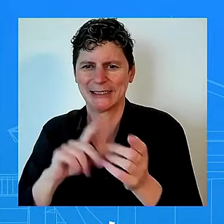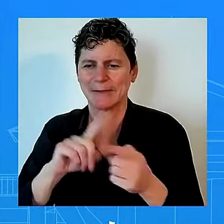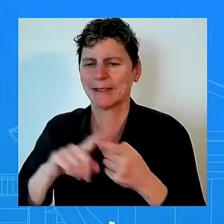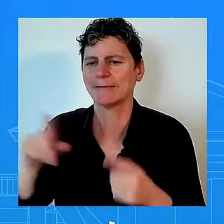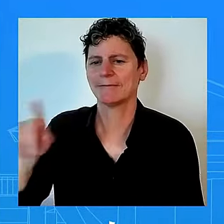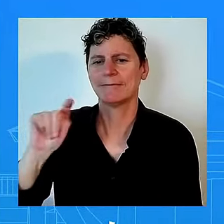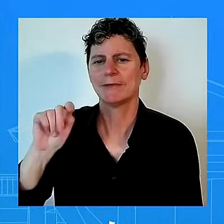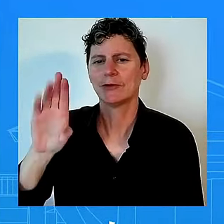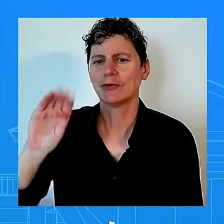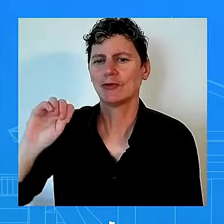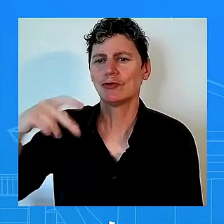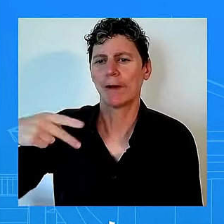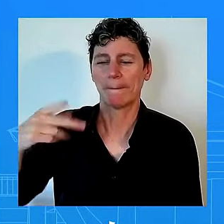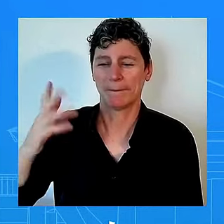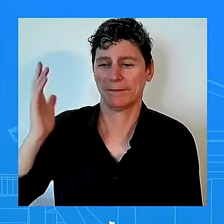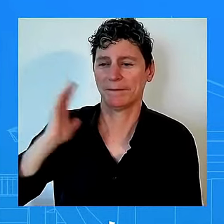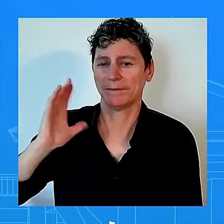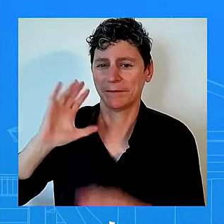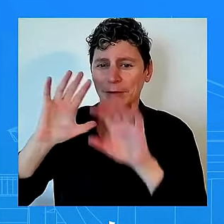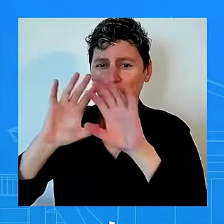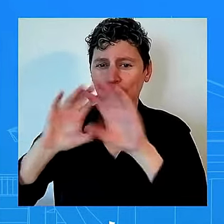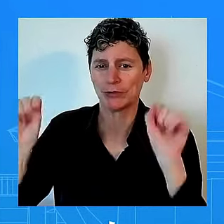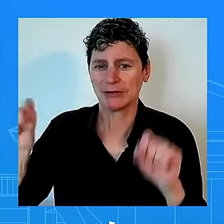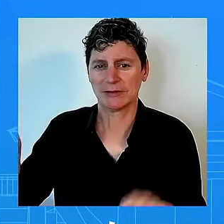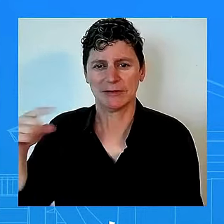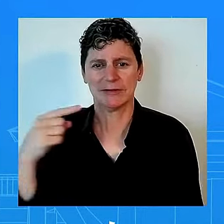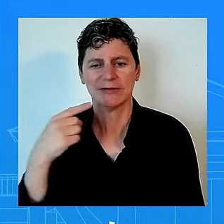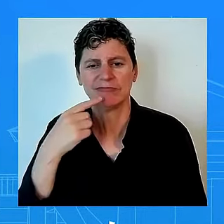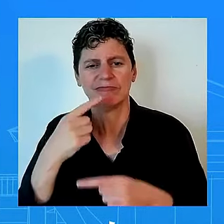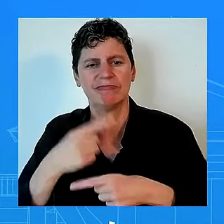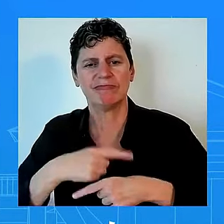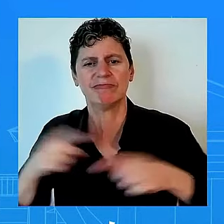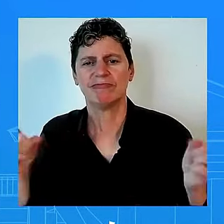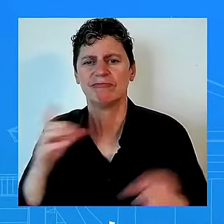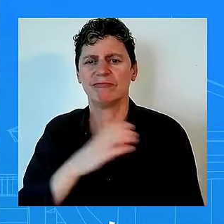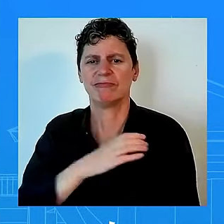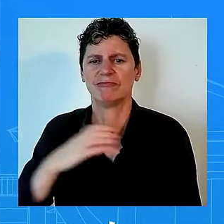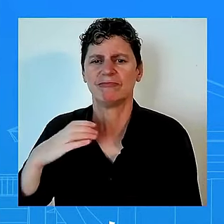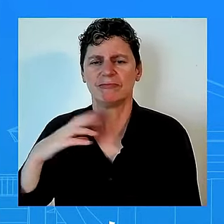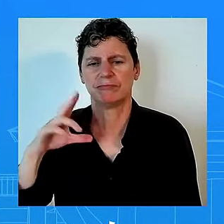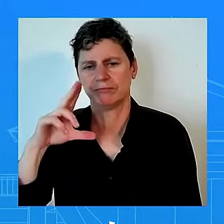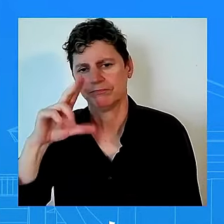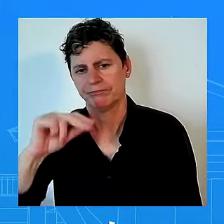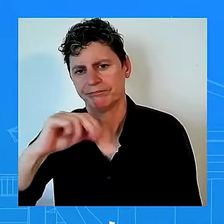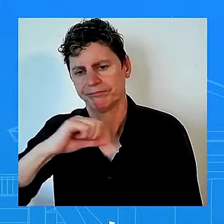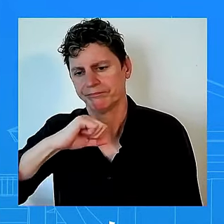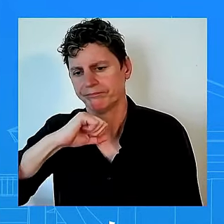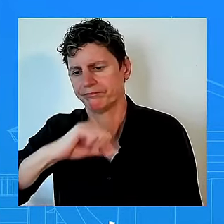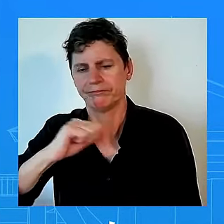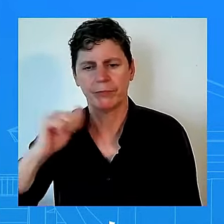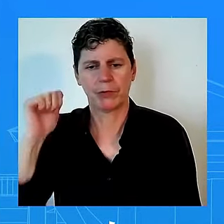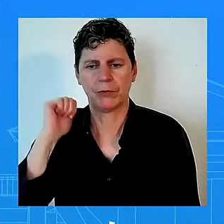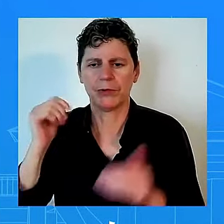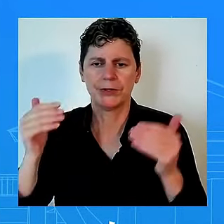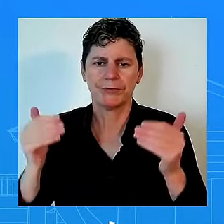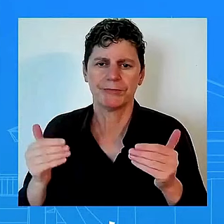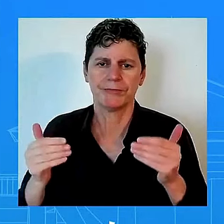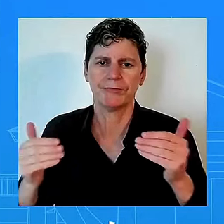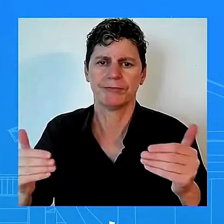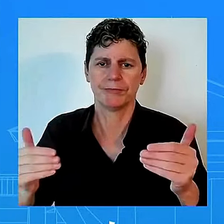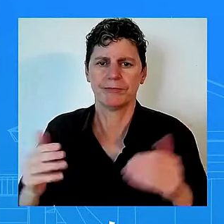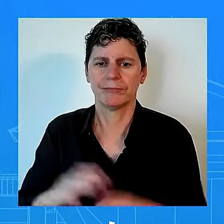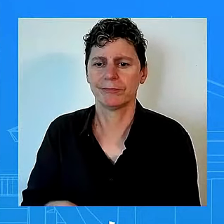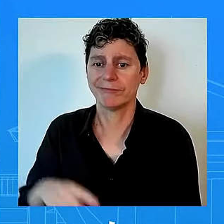against their own bipartisan deal and then turning to tariffs during the debate the vice president described